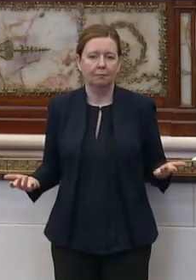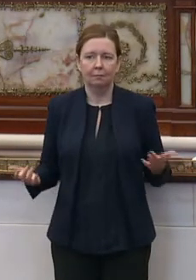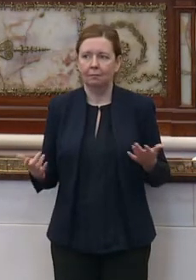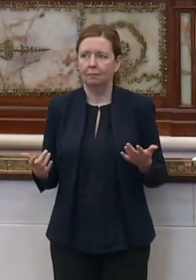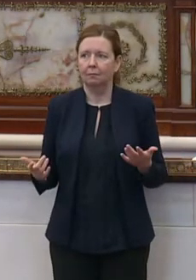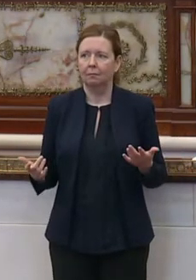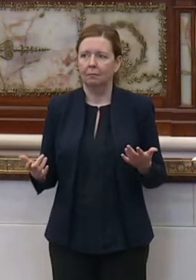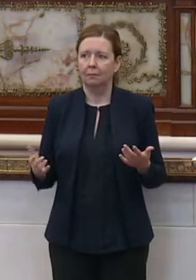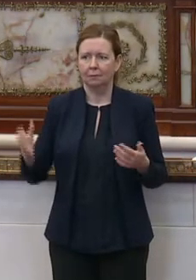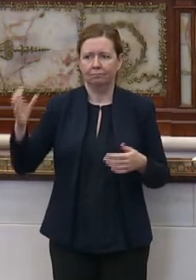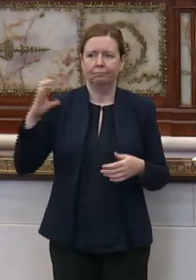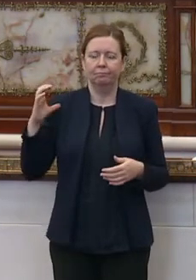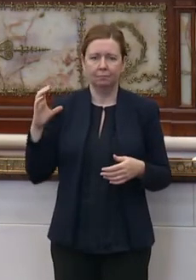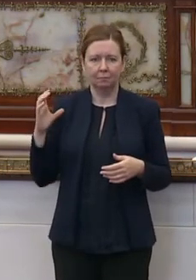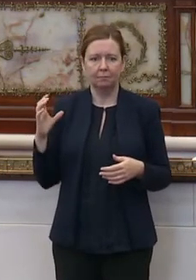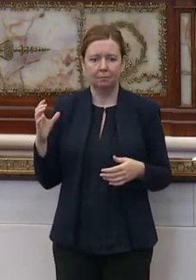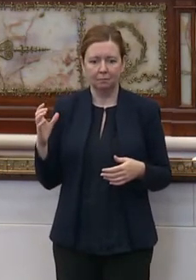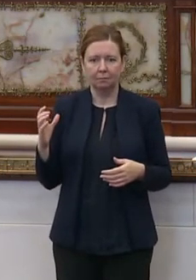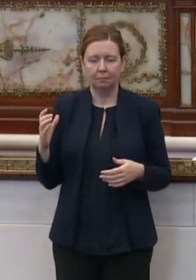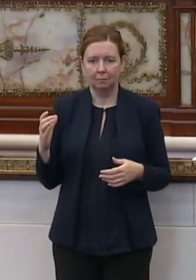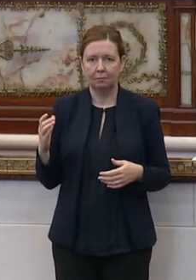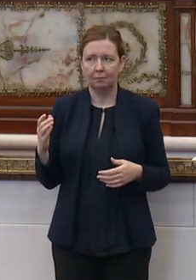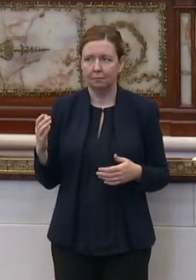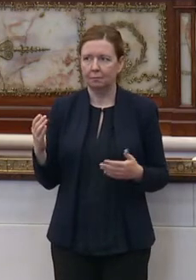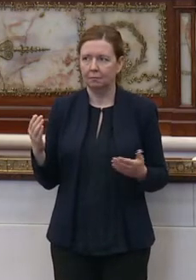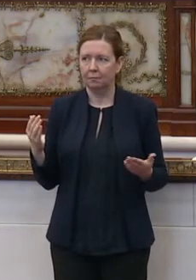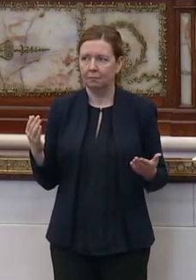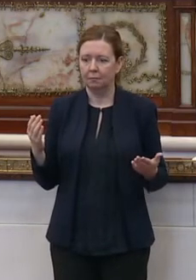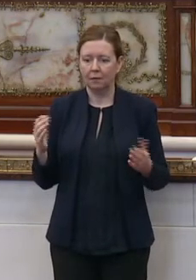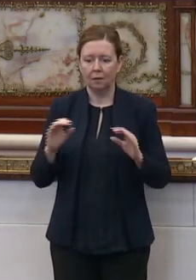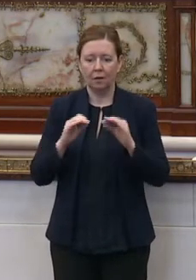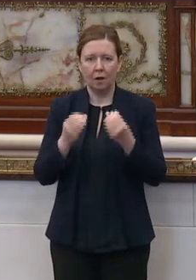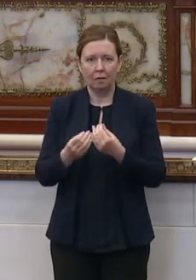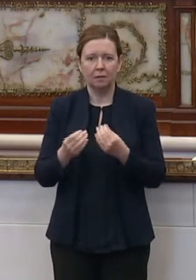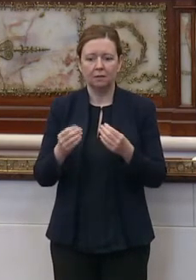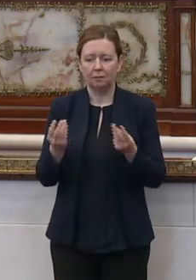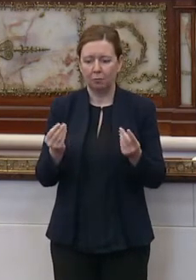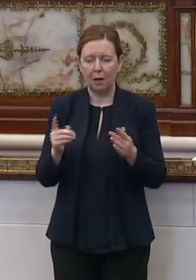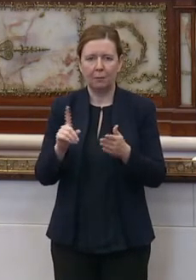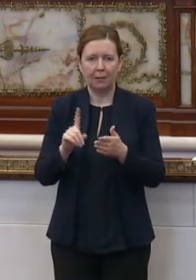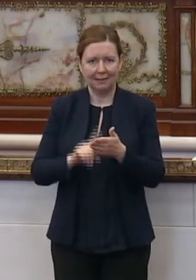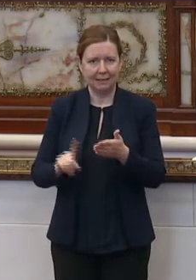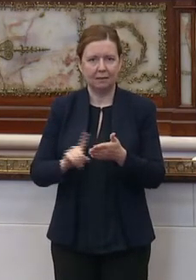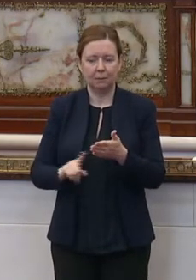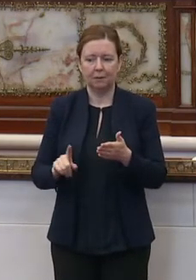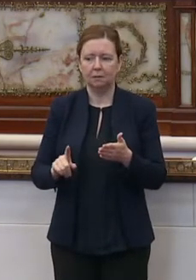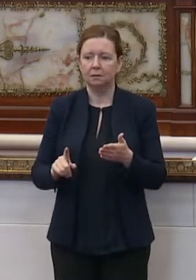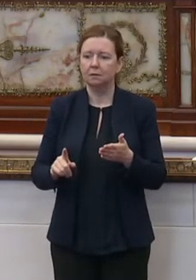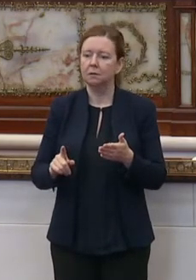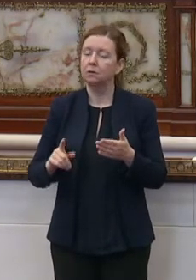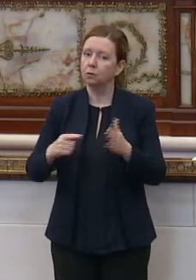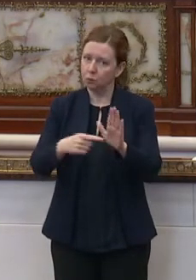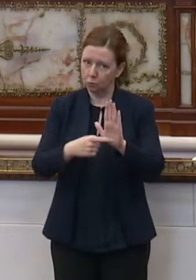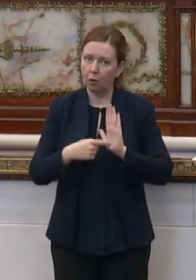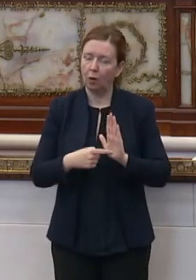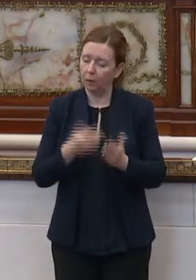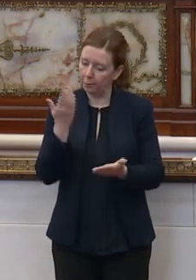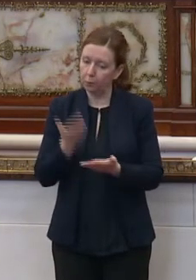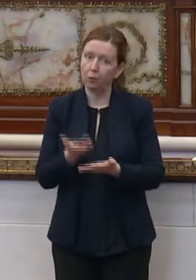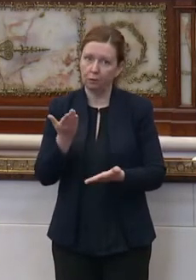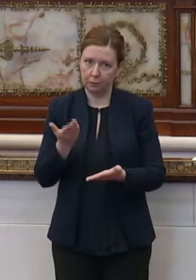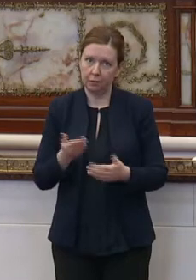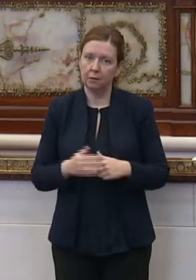incumbent on the Office of Property Assessment to come and show and prove